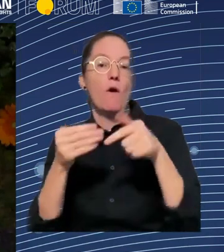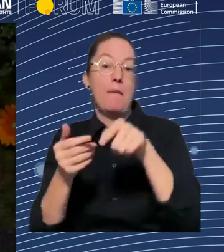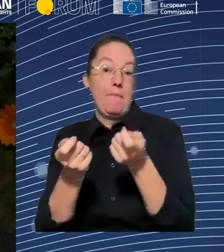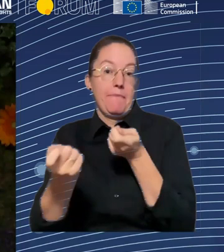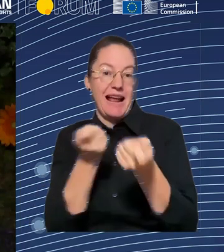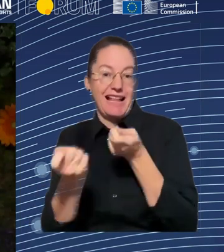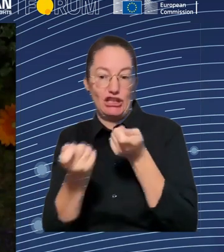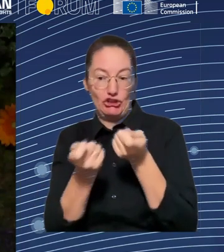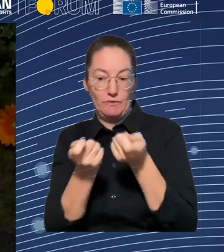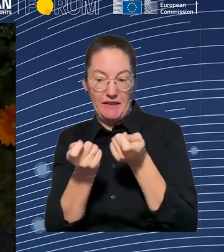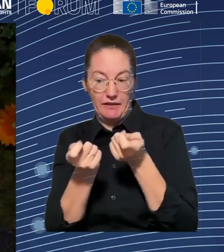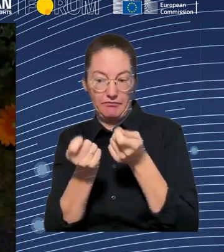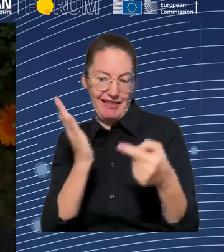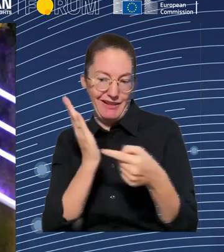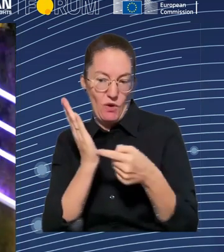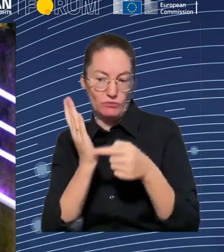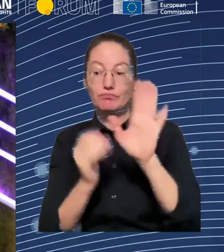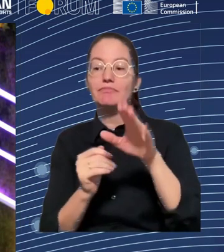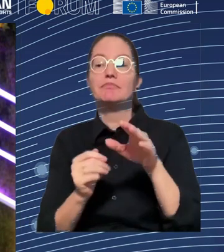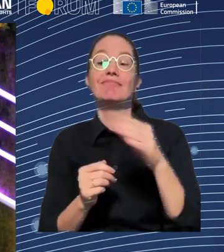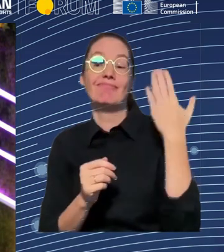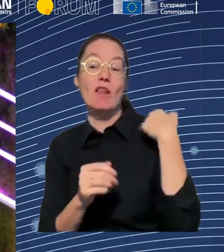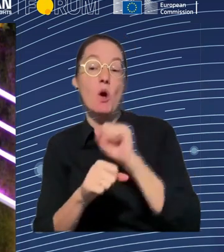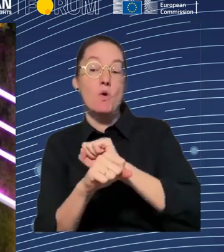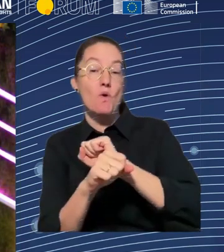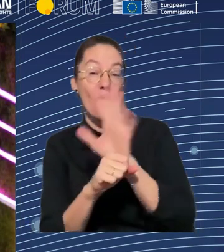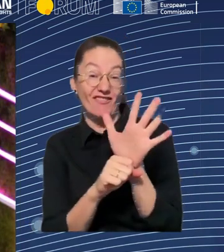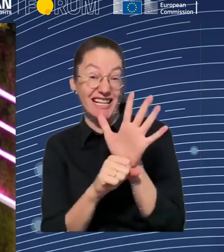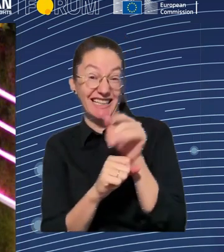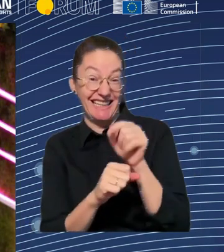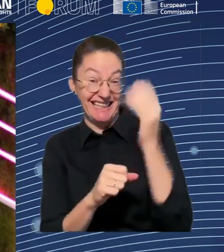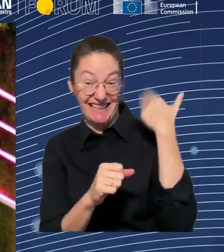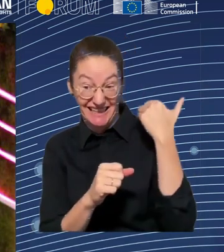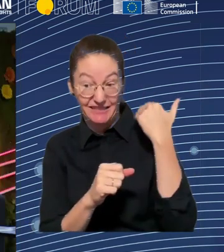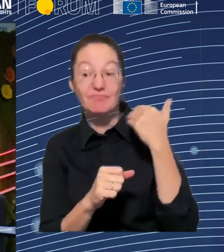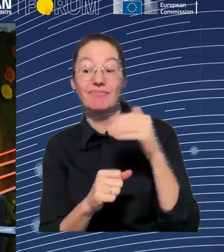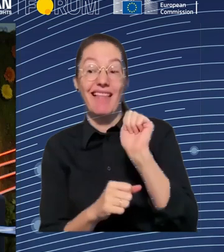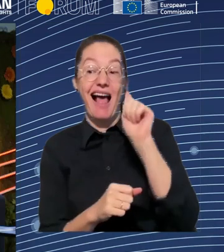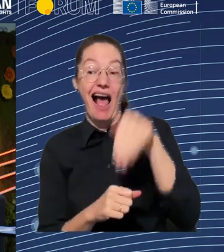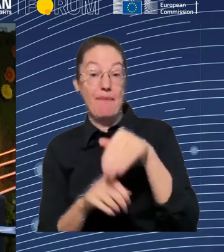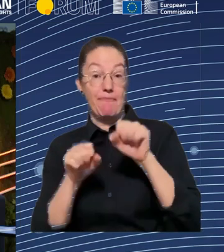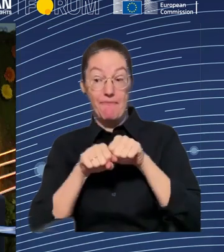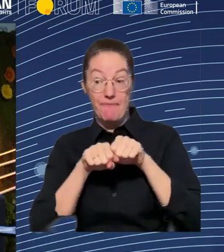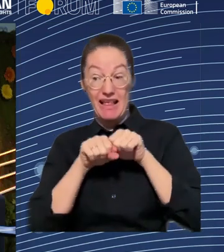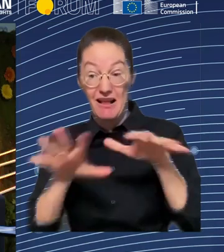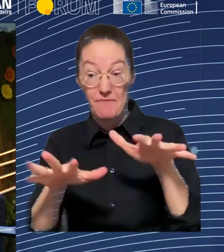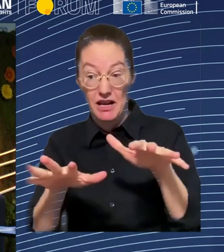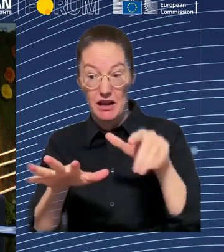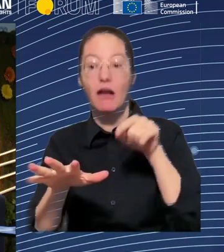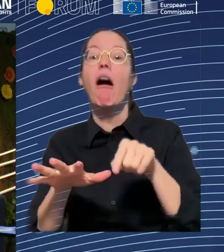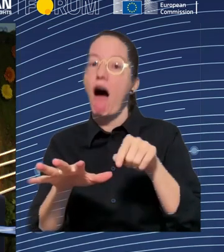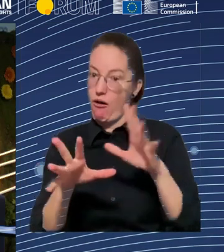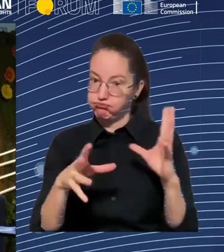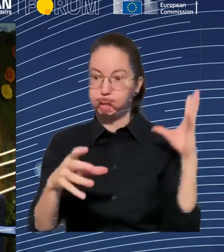more, and that's what's really novel about these technologies. You could say, well, to some extent, this is just automating exercise of traditional managerial powers.